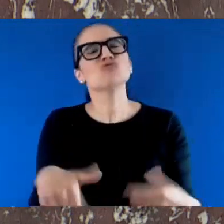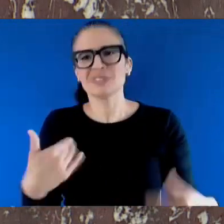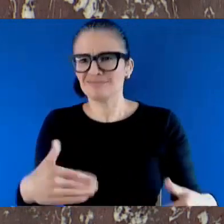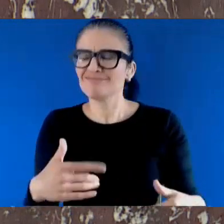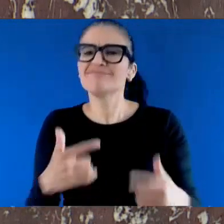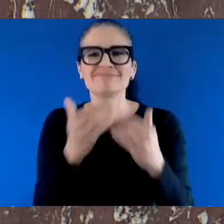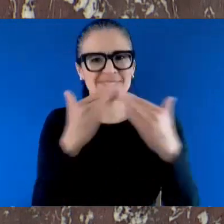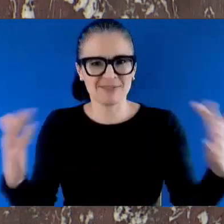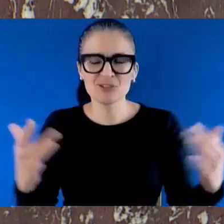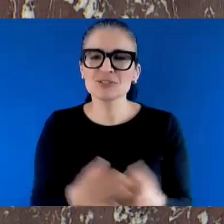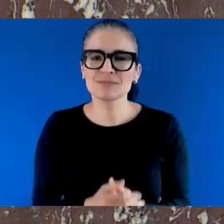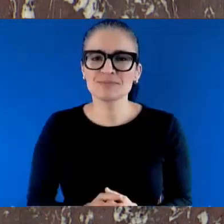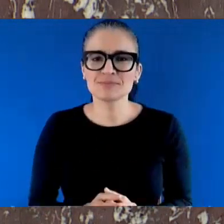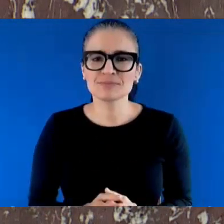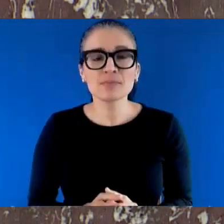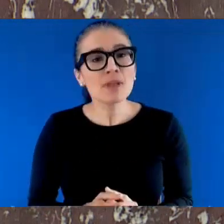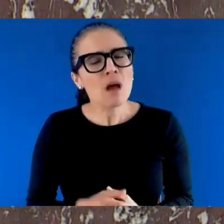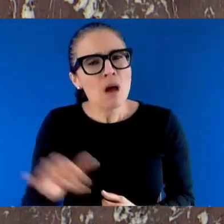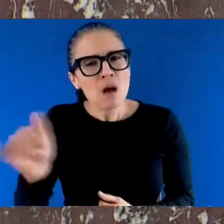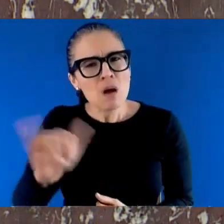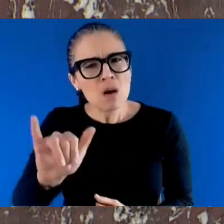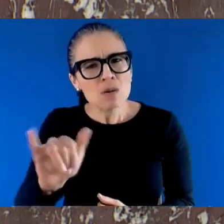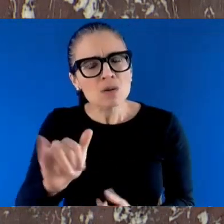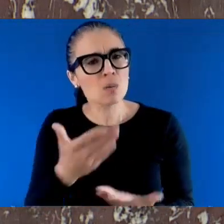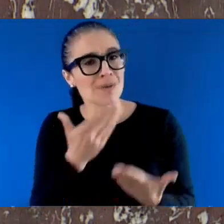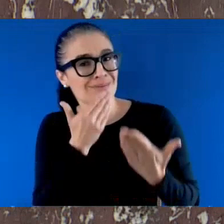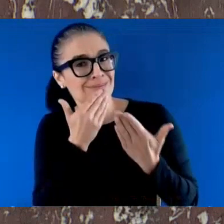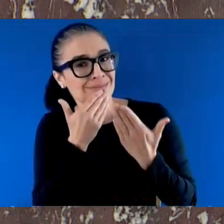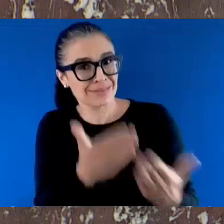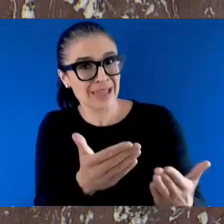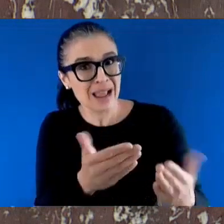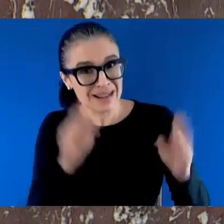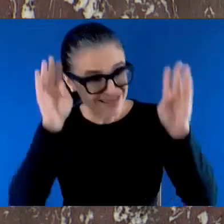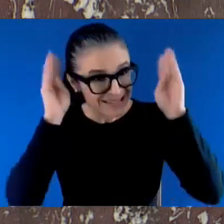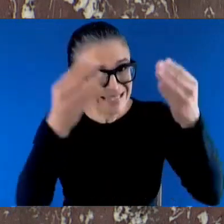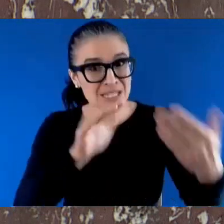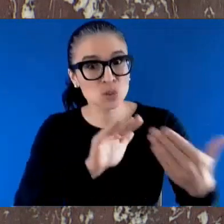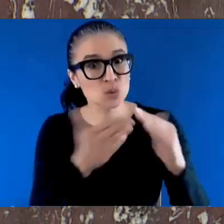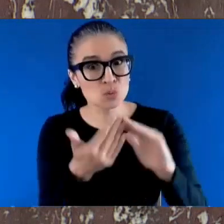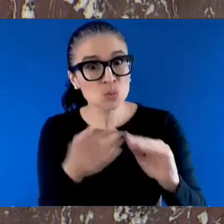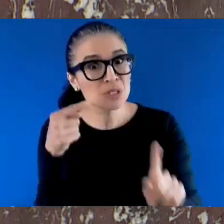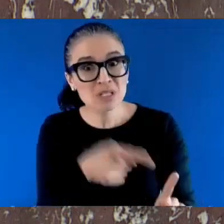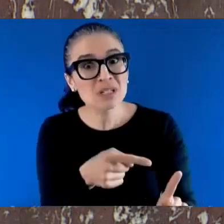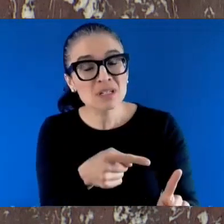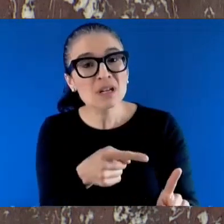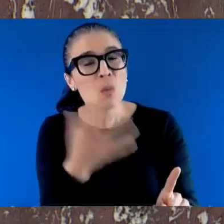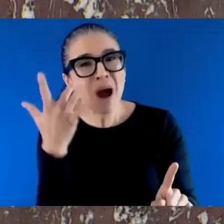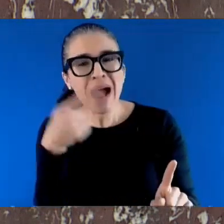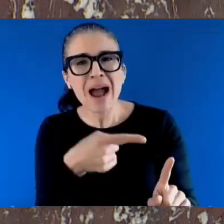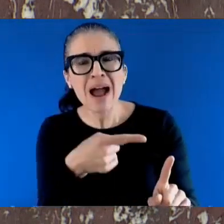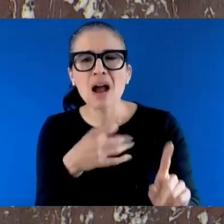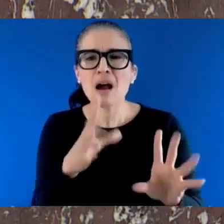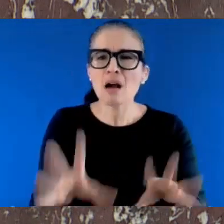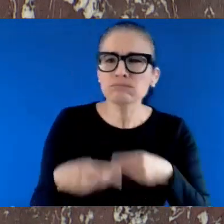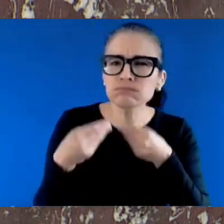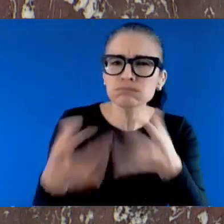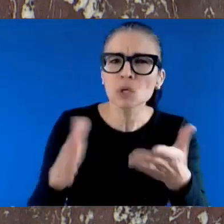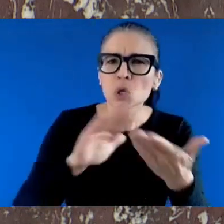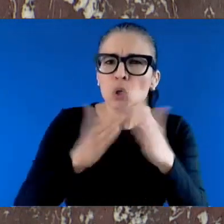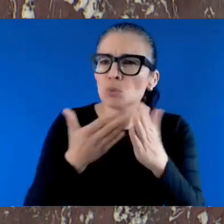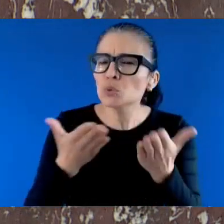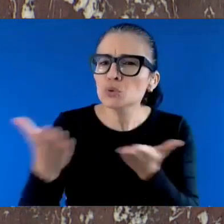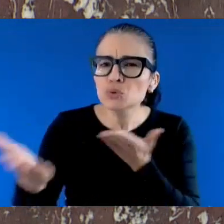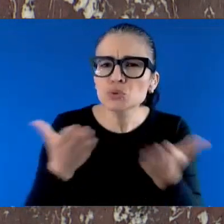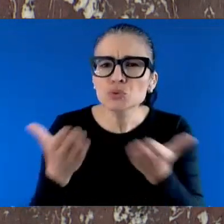At a time when many British Columbians are struggling with the cost of everyday life, their generosity has benefited countless families in